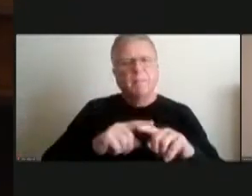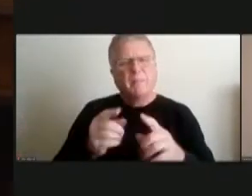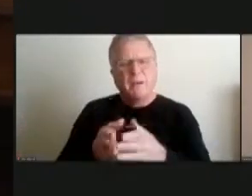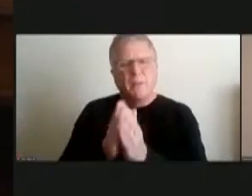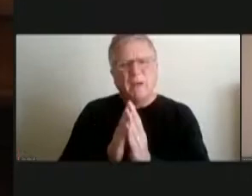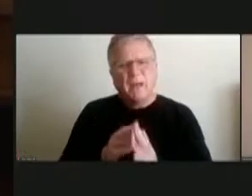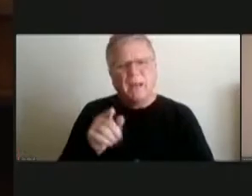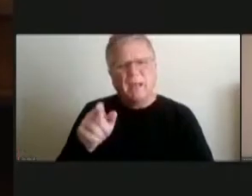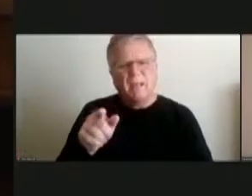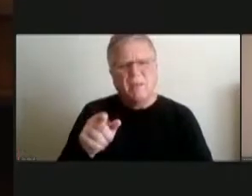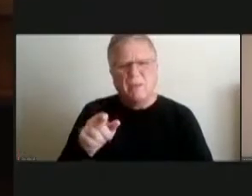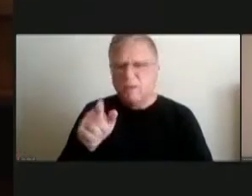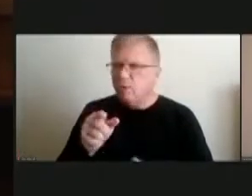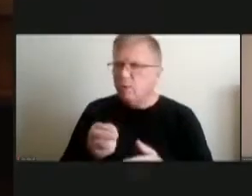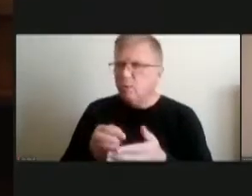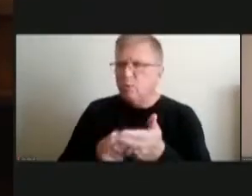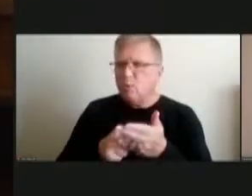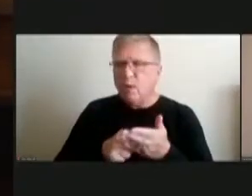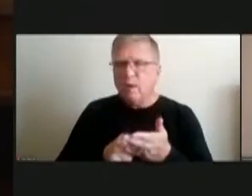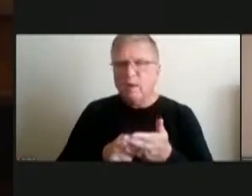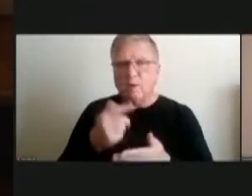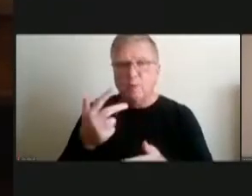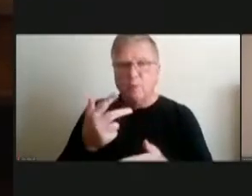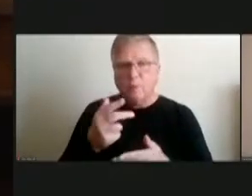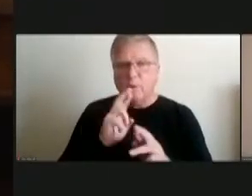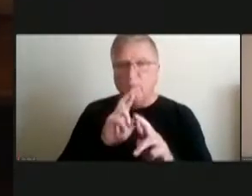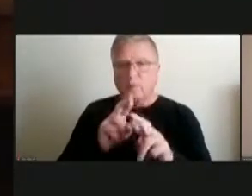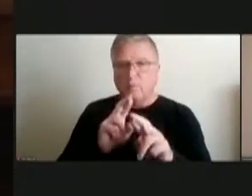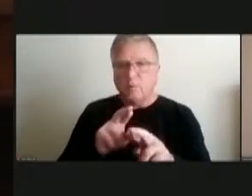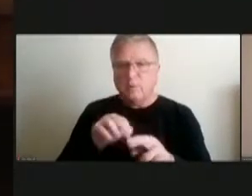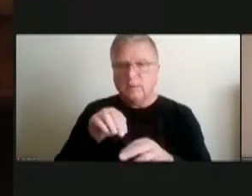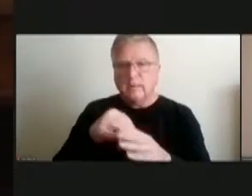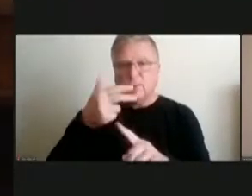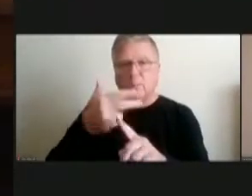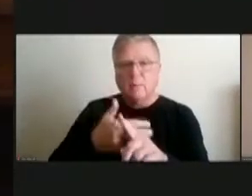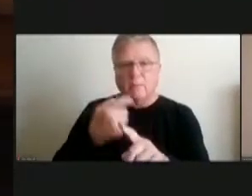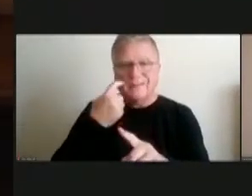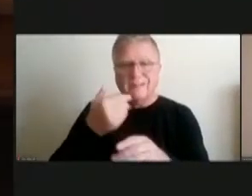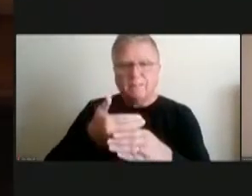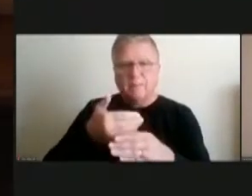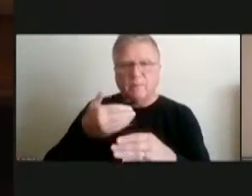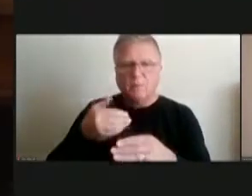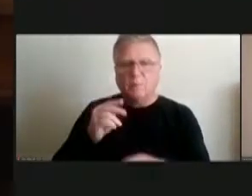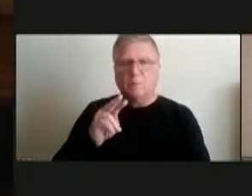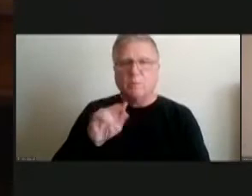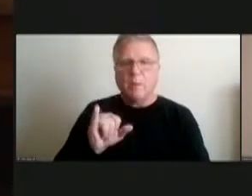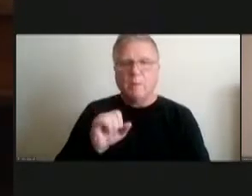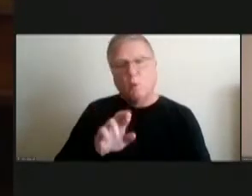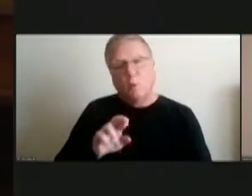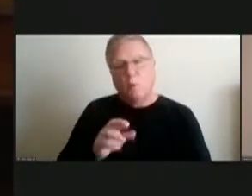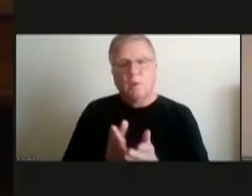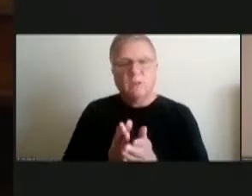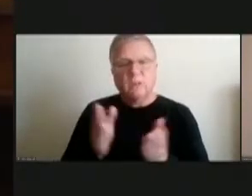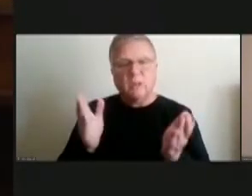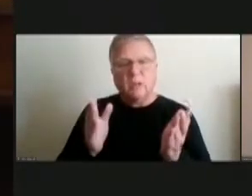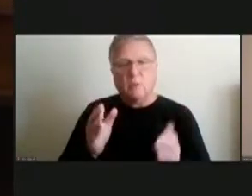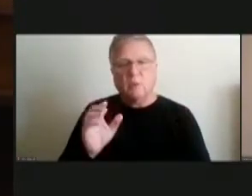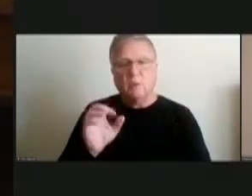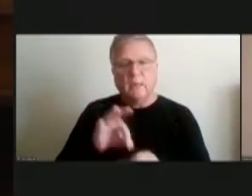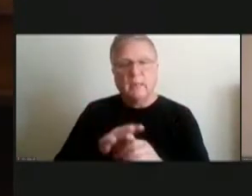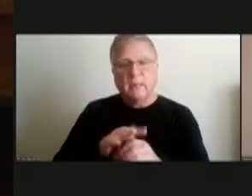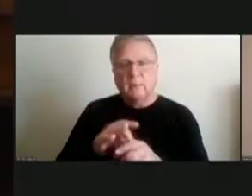you require three reports in the three months leading up to primary or general election that's correct right